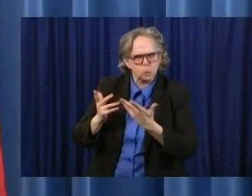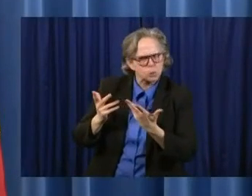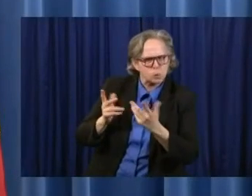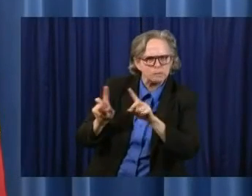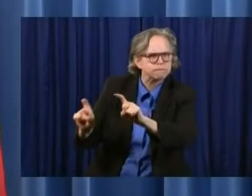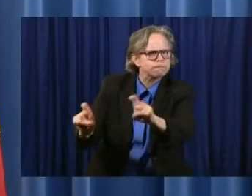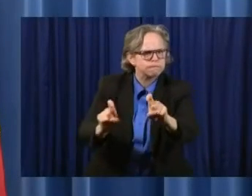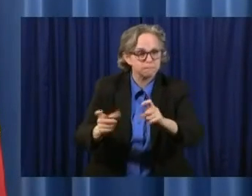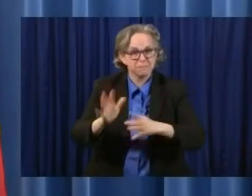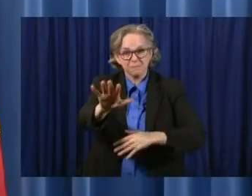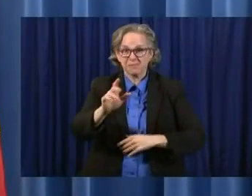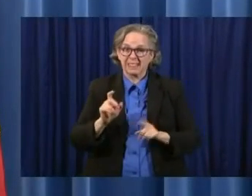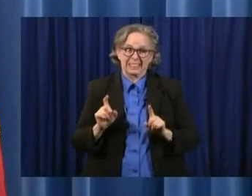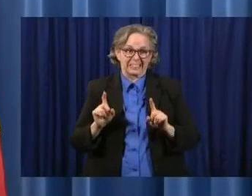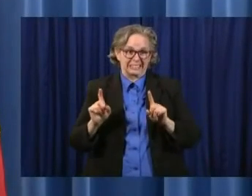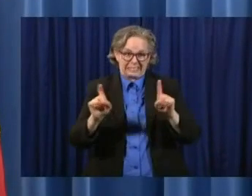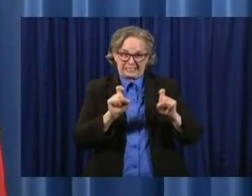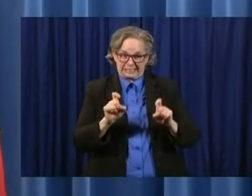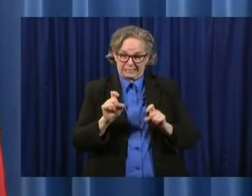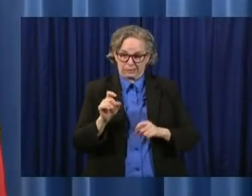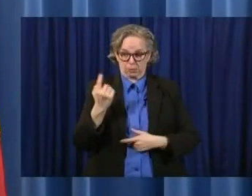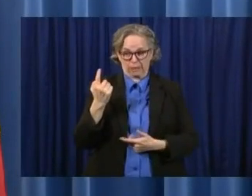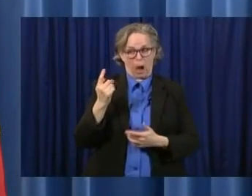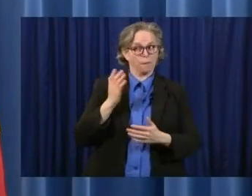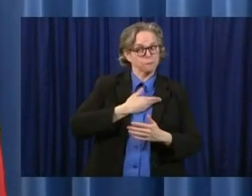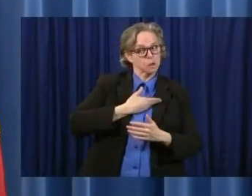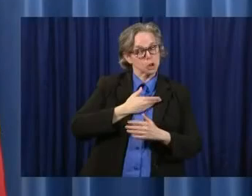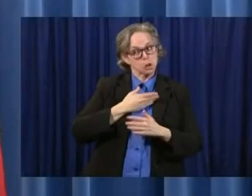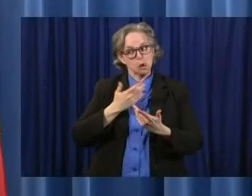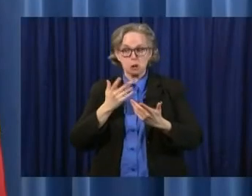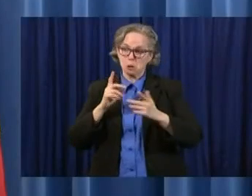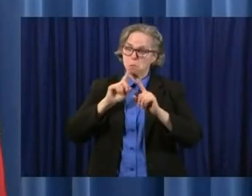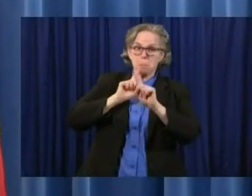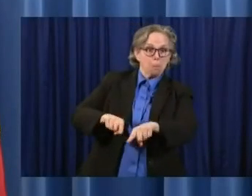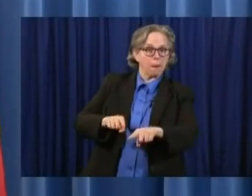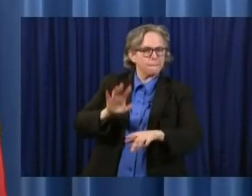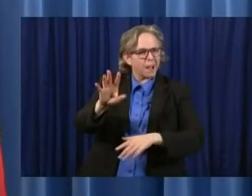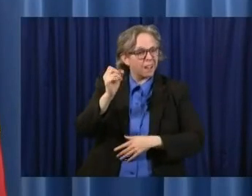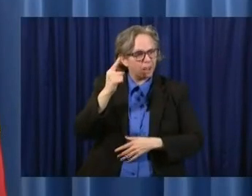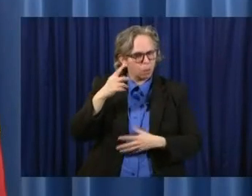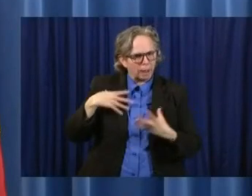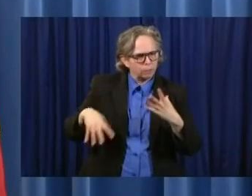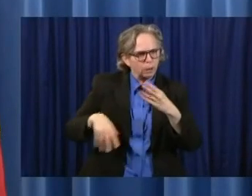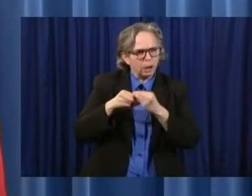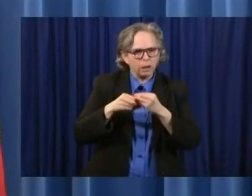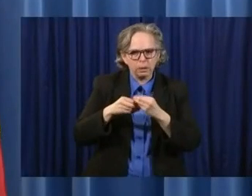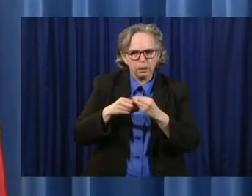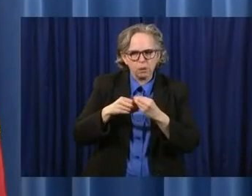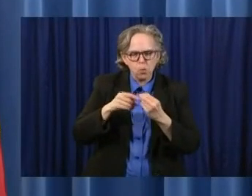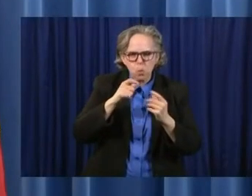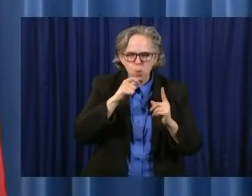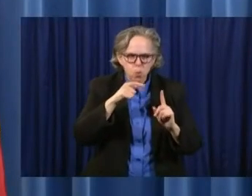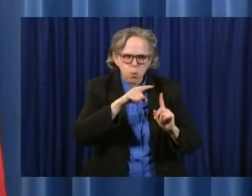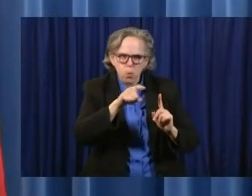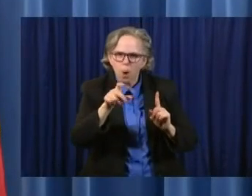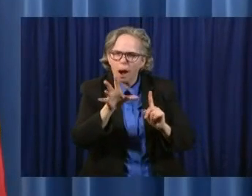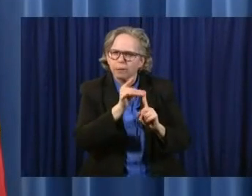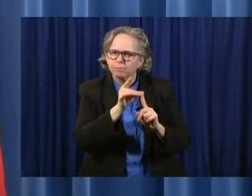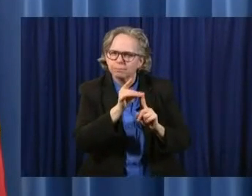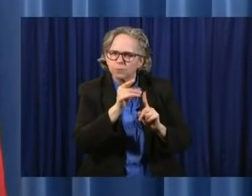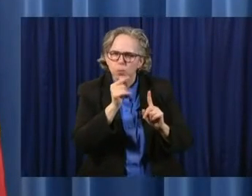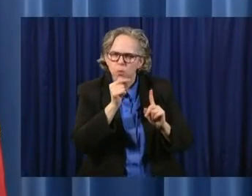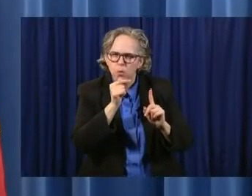It allows us to quickly identify individuals infected with COVID-19, promptly isolate